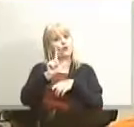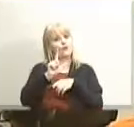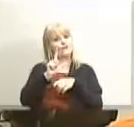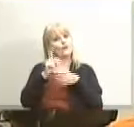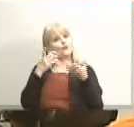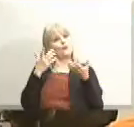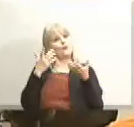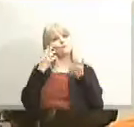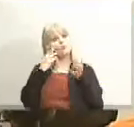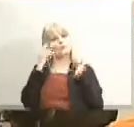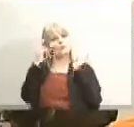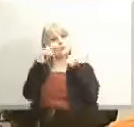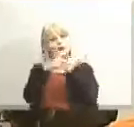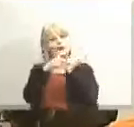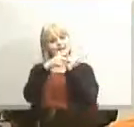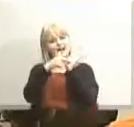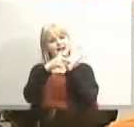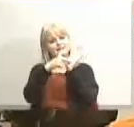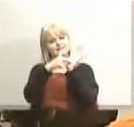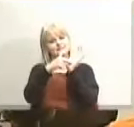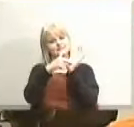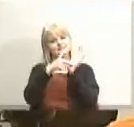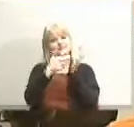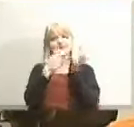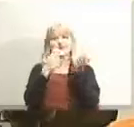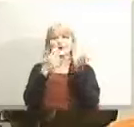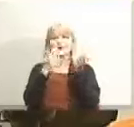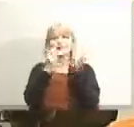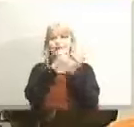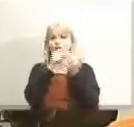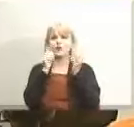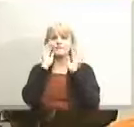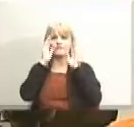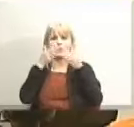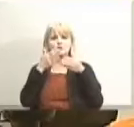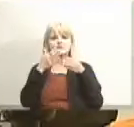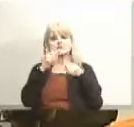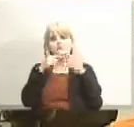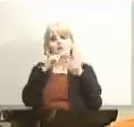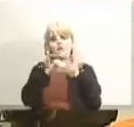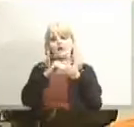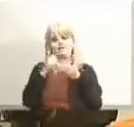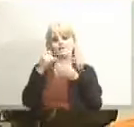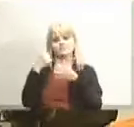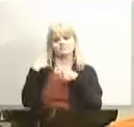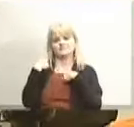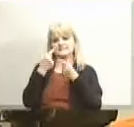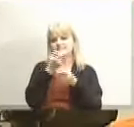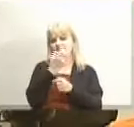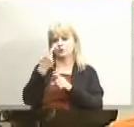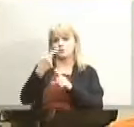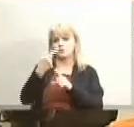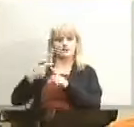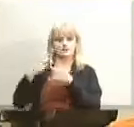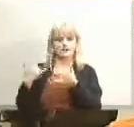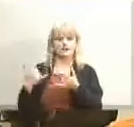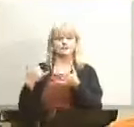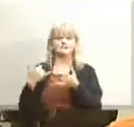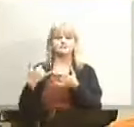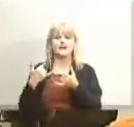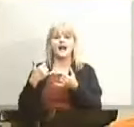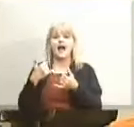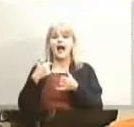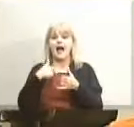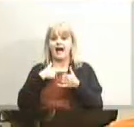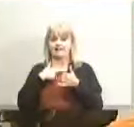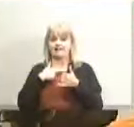out for what we've all been so focused on for the past several months and then finally i just want to mention um because i've been in